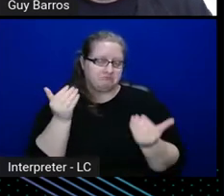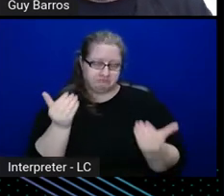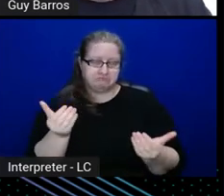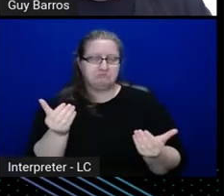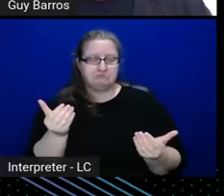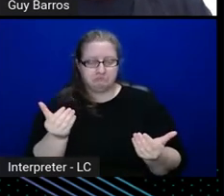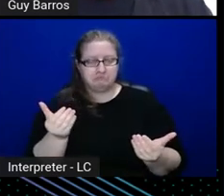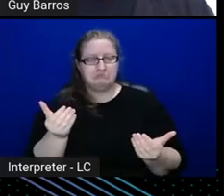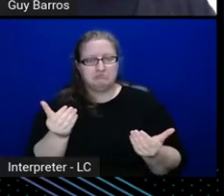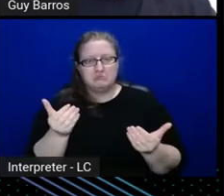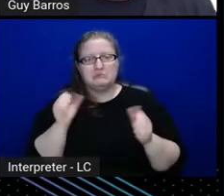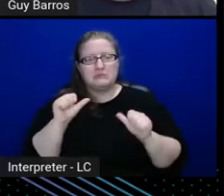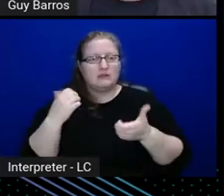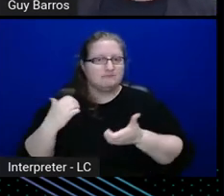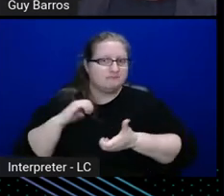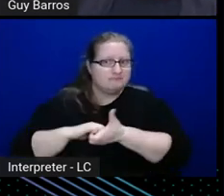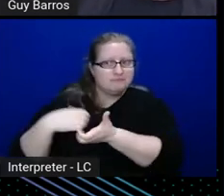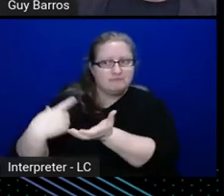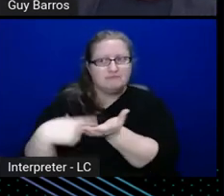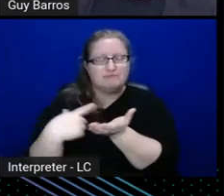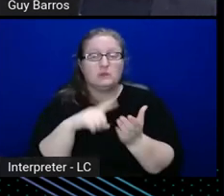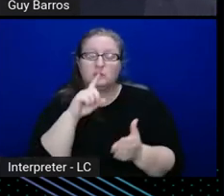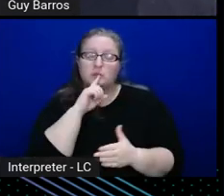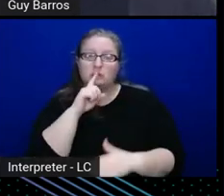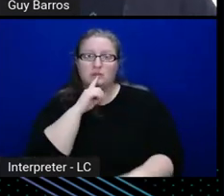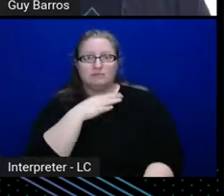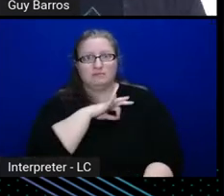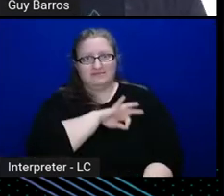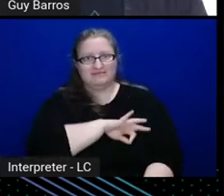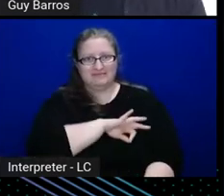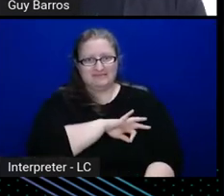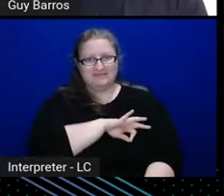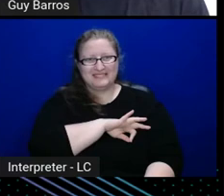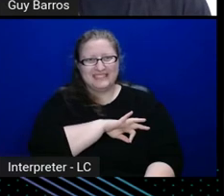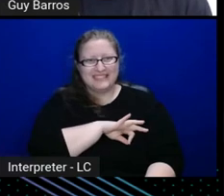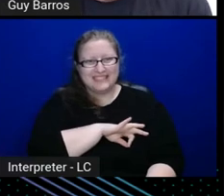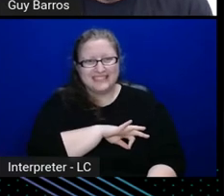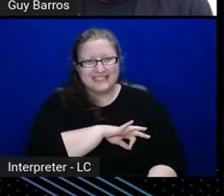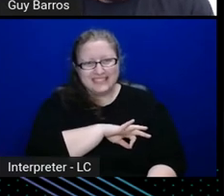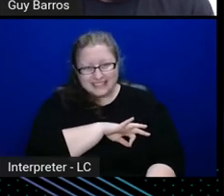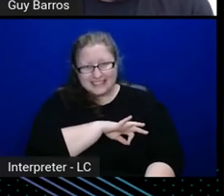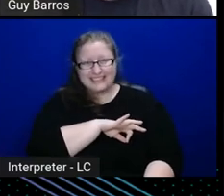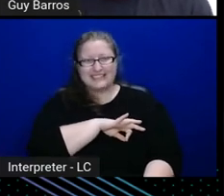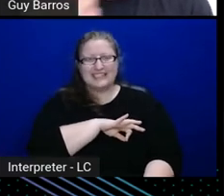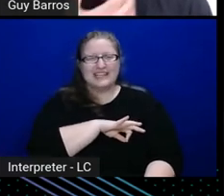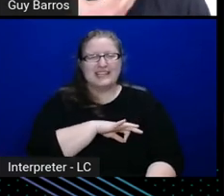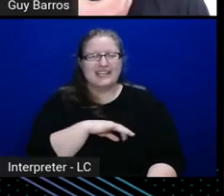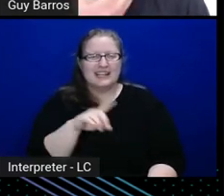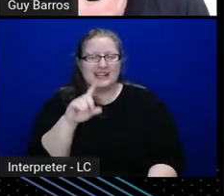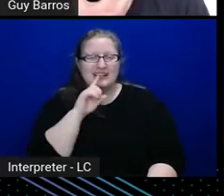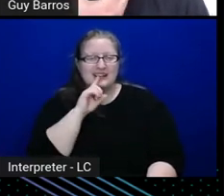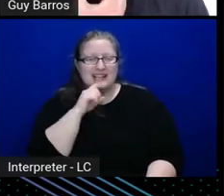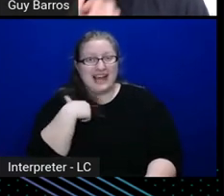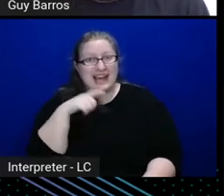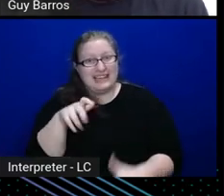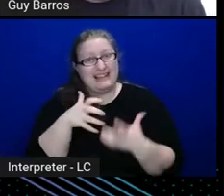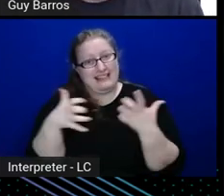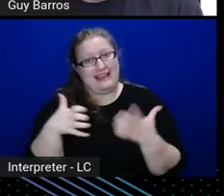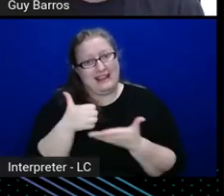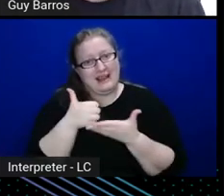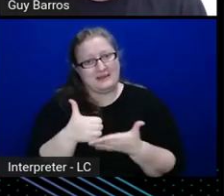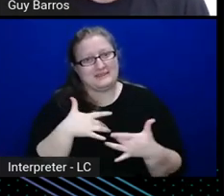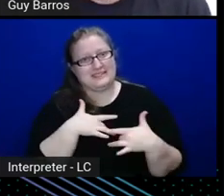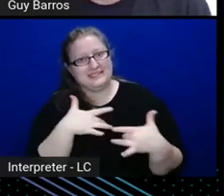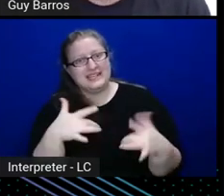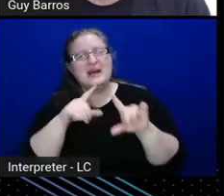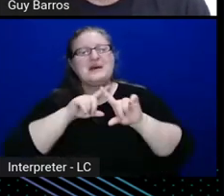yeah, collaboration is always a good thing, and I need a lot of help usually, um, but yeah, there are some examples